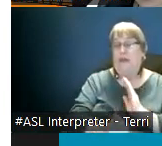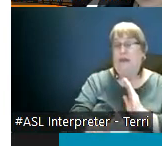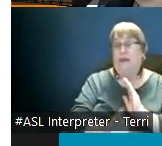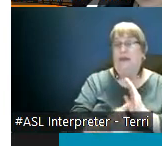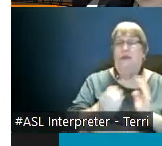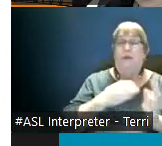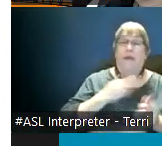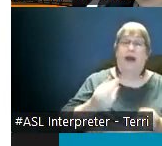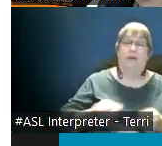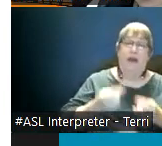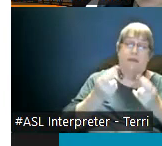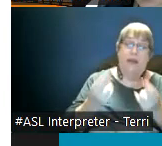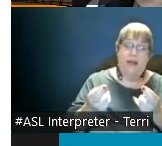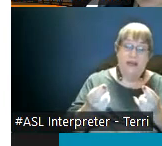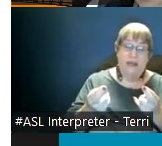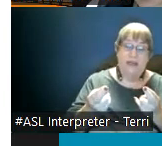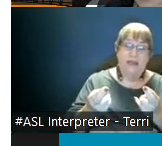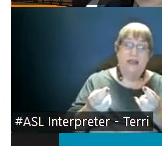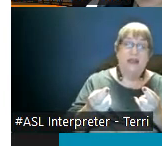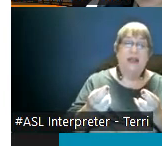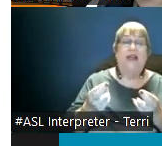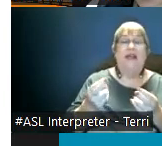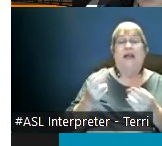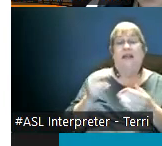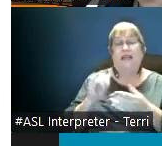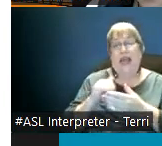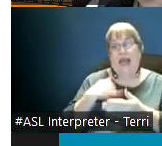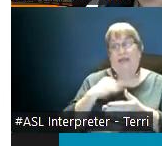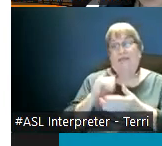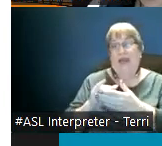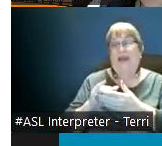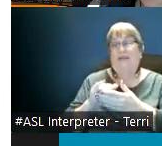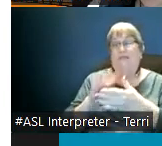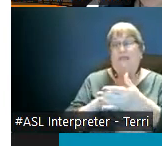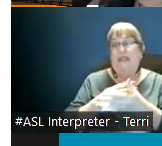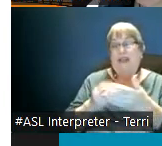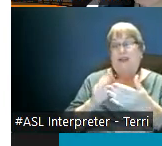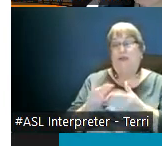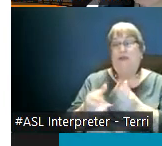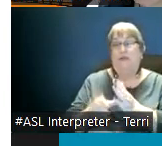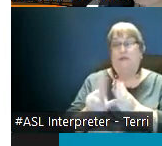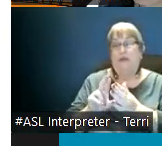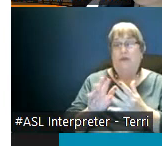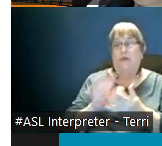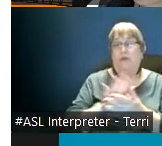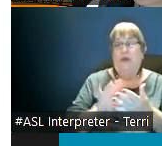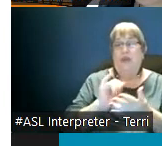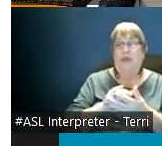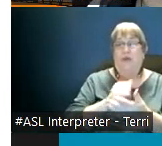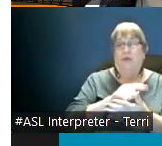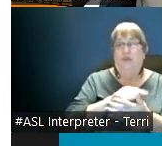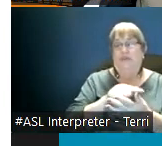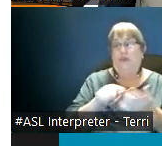is to have is to schedule your review your workstation reviews around those three four or five types of lectures that you get